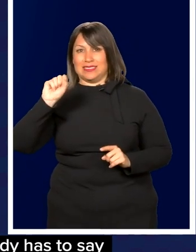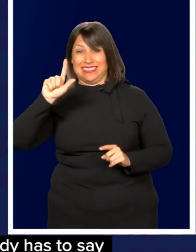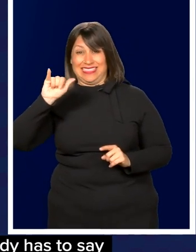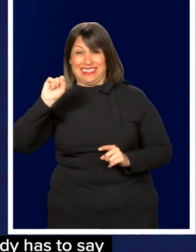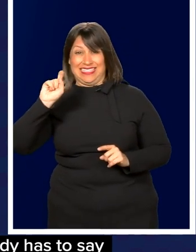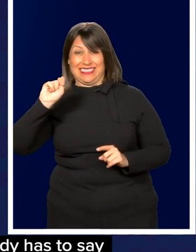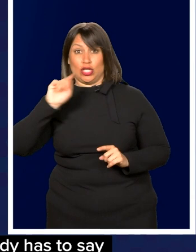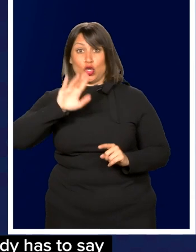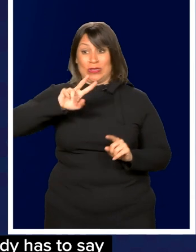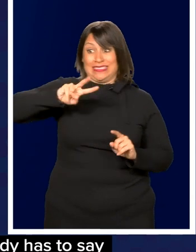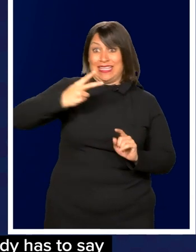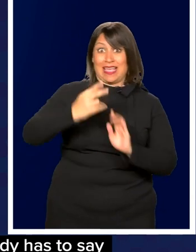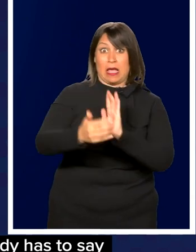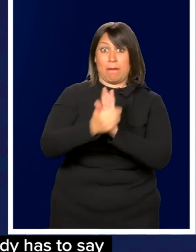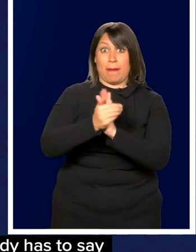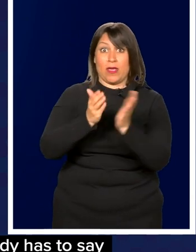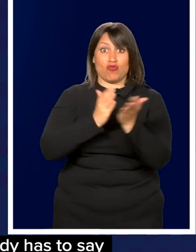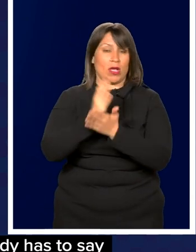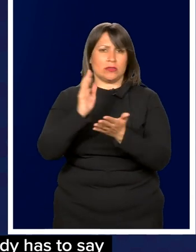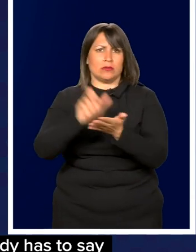lose your Second Amendment rights.